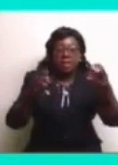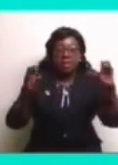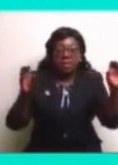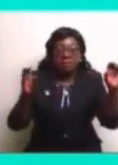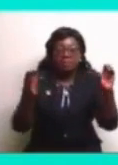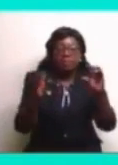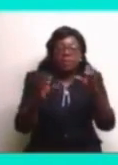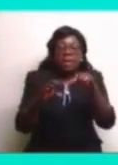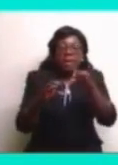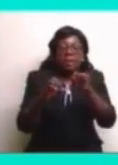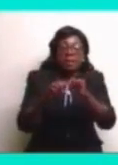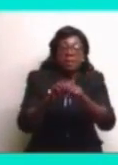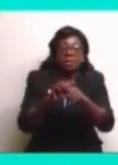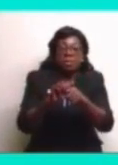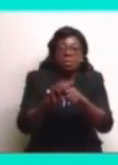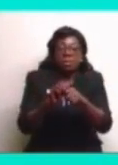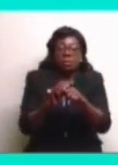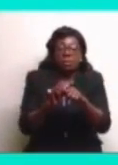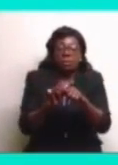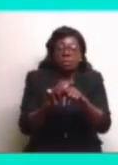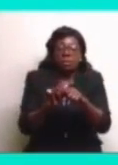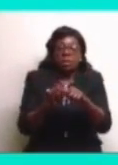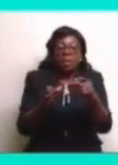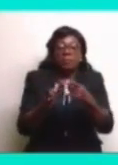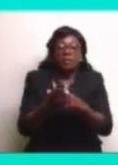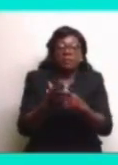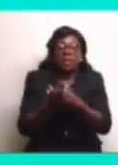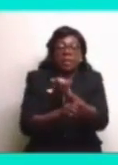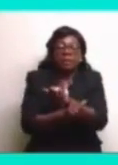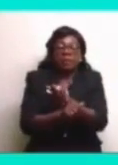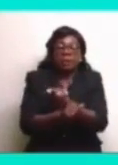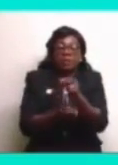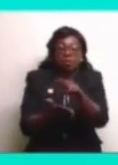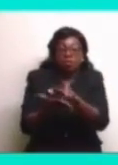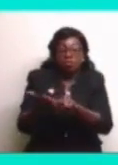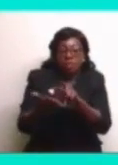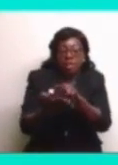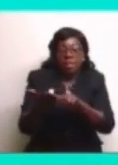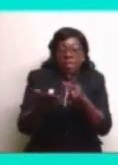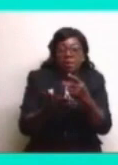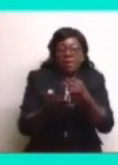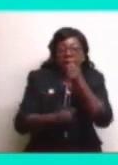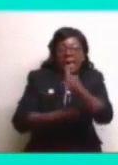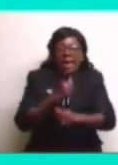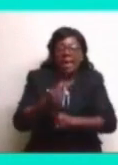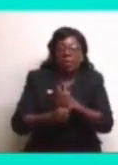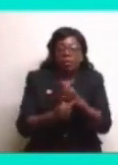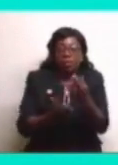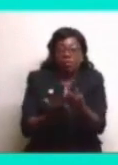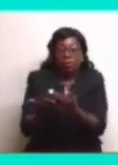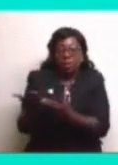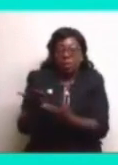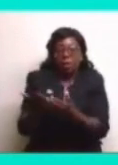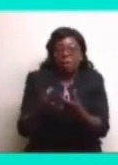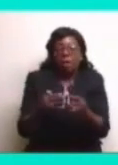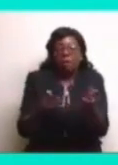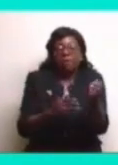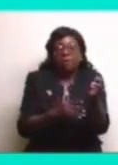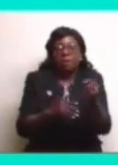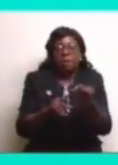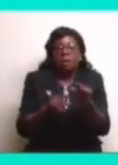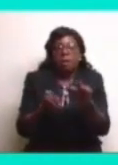And so it was my task to read the annual report of the branch, which is, of course,